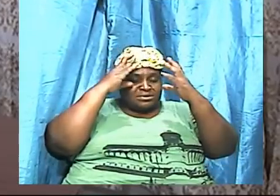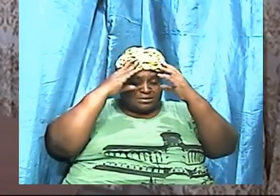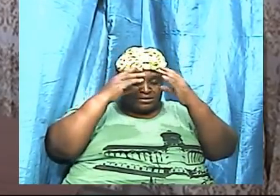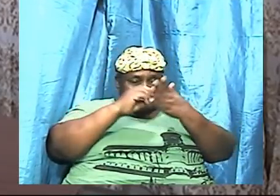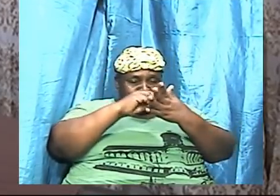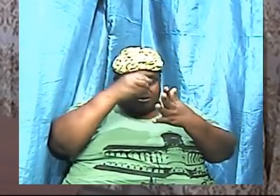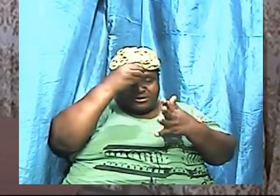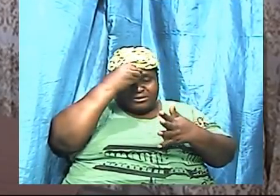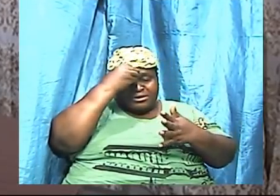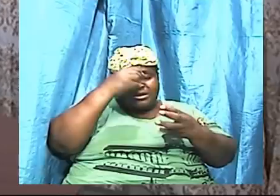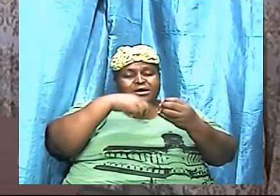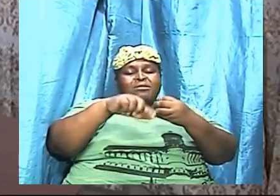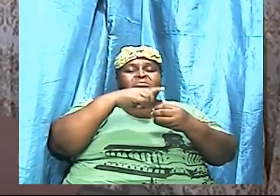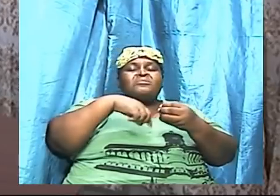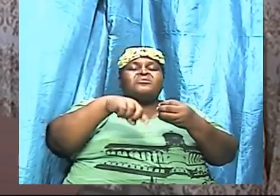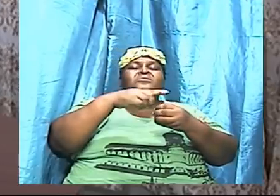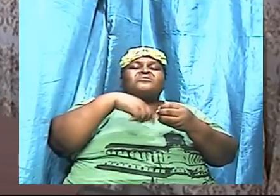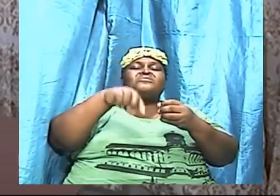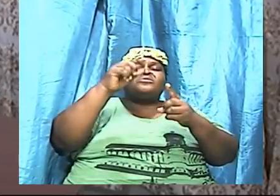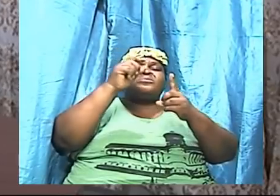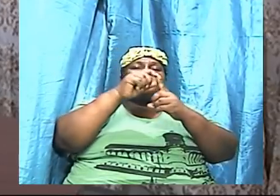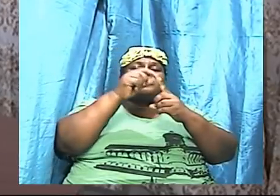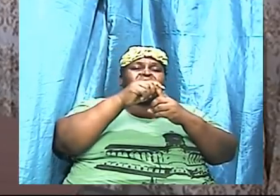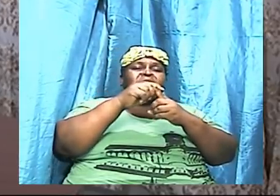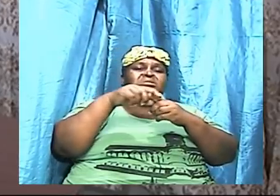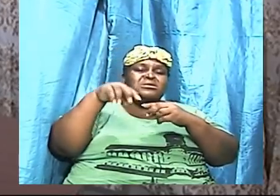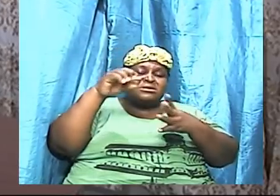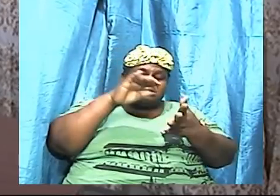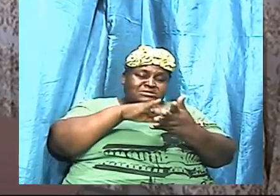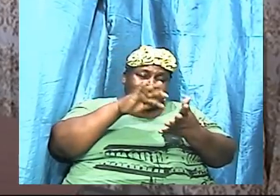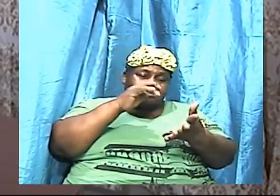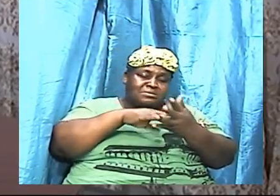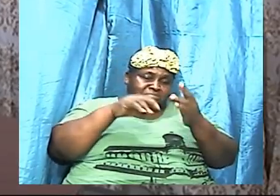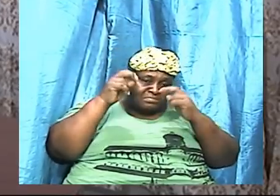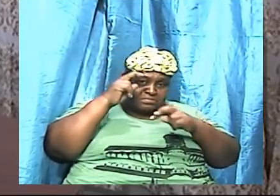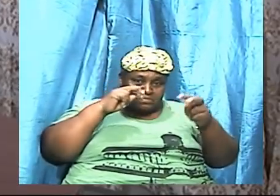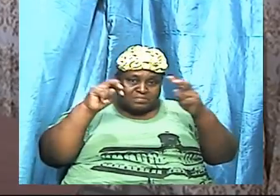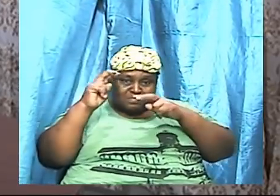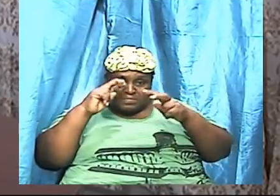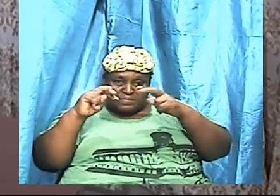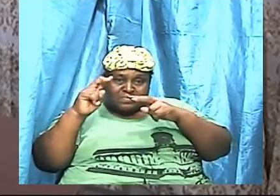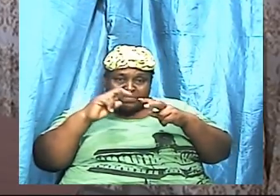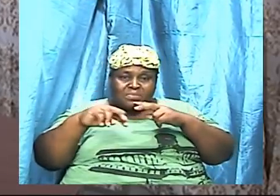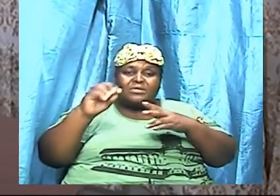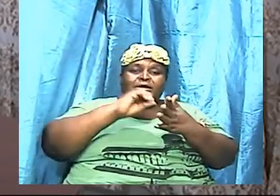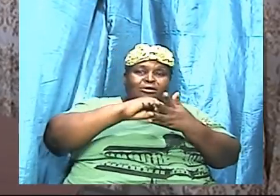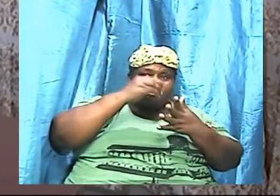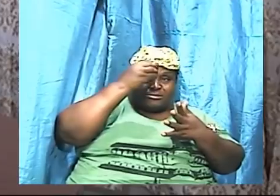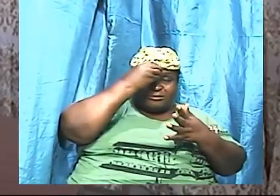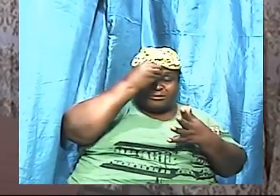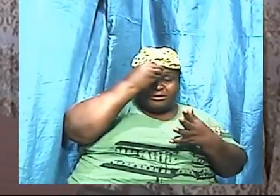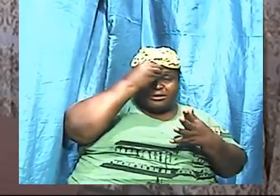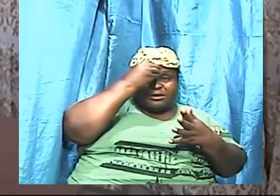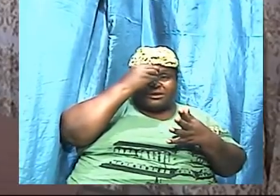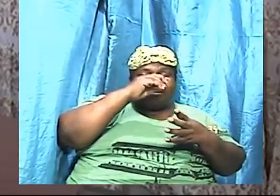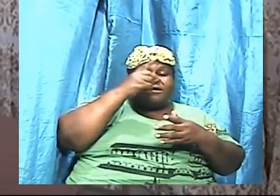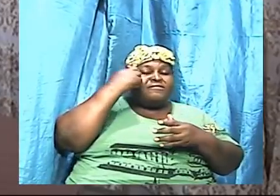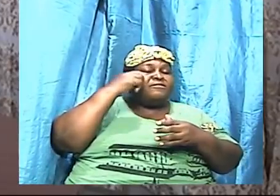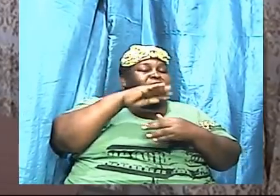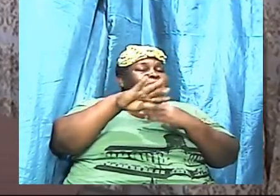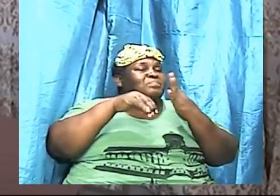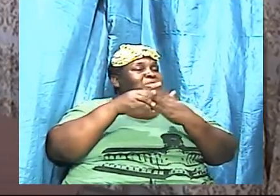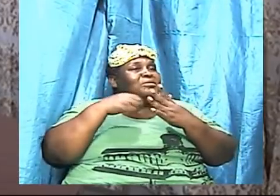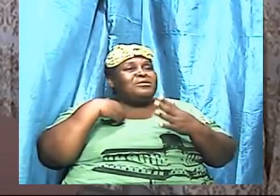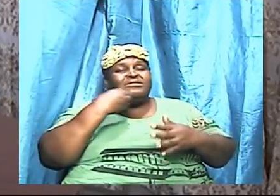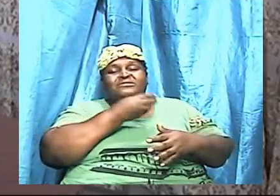studying, assessing, analyzing and for all of us I'm sure it's a